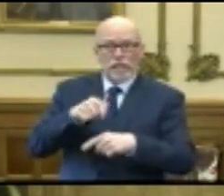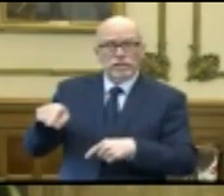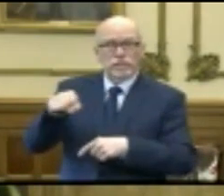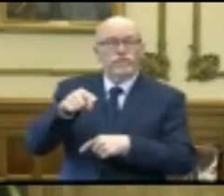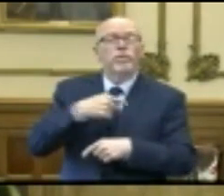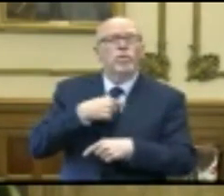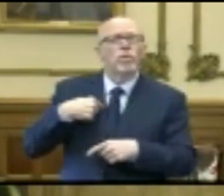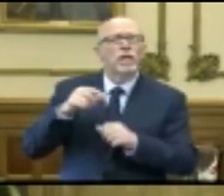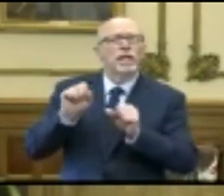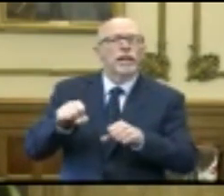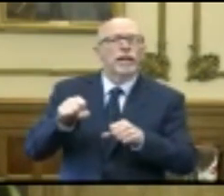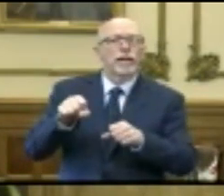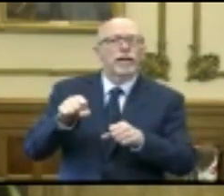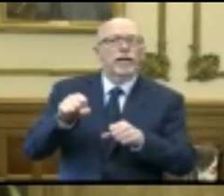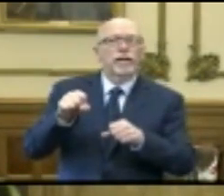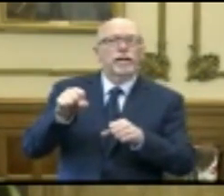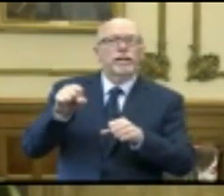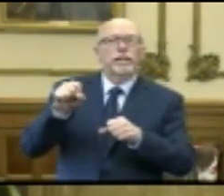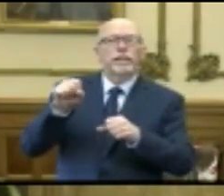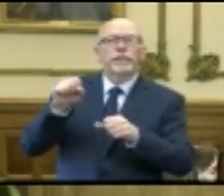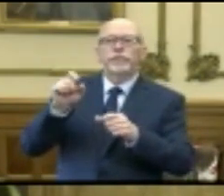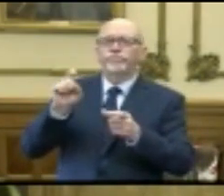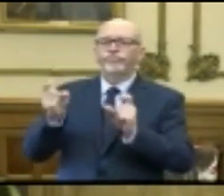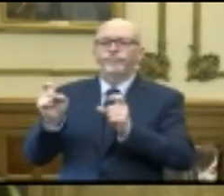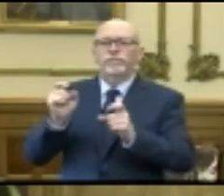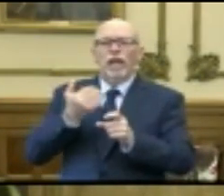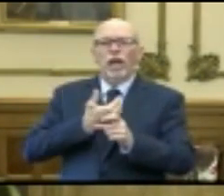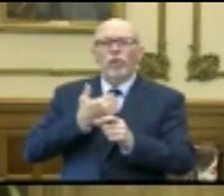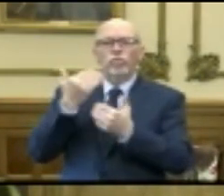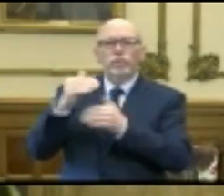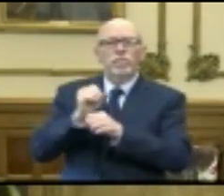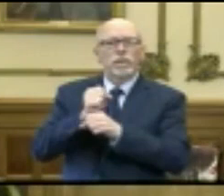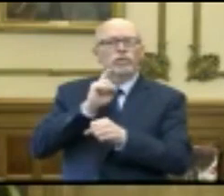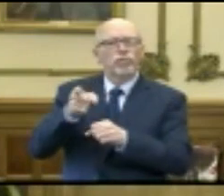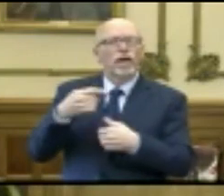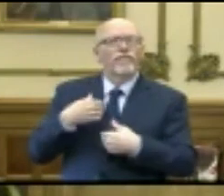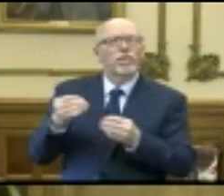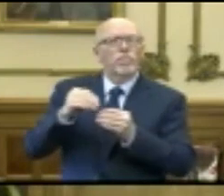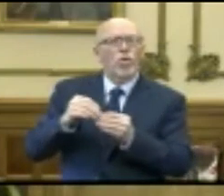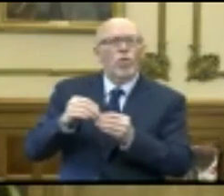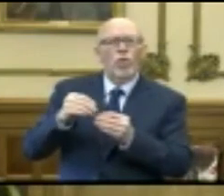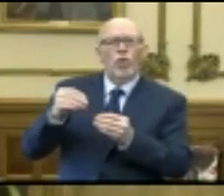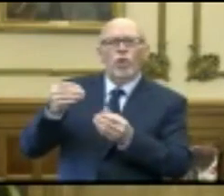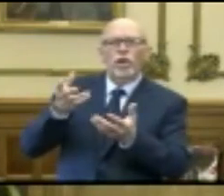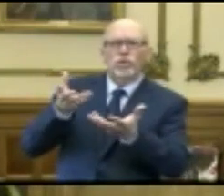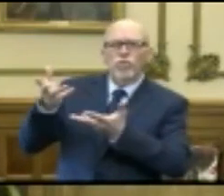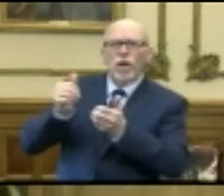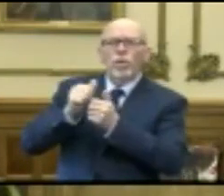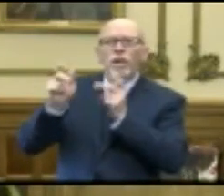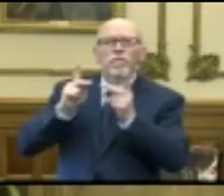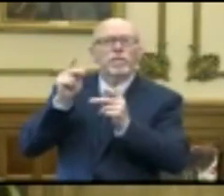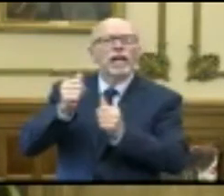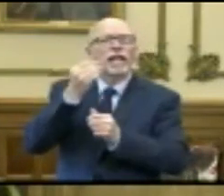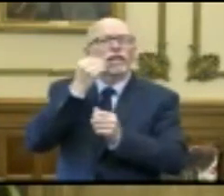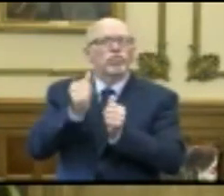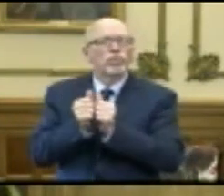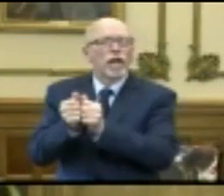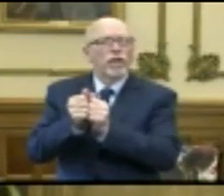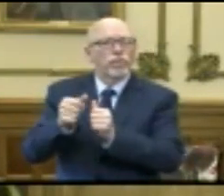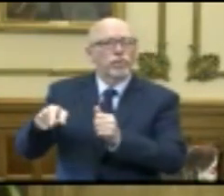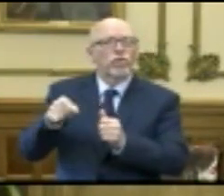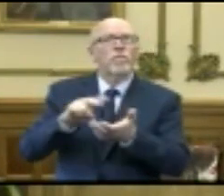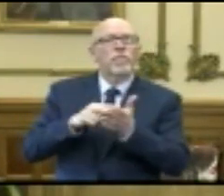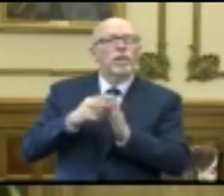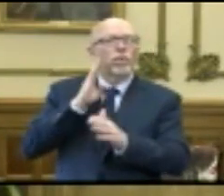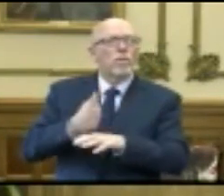once again loosen the restrictions and allow those individuals to have more interaction and be able to eat together and thereby